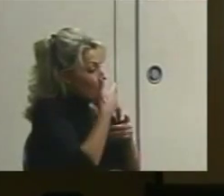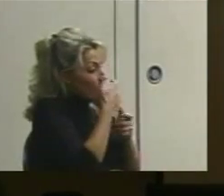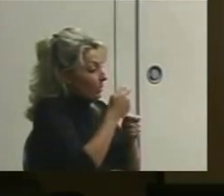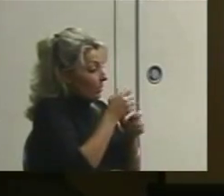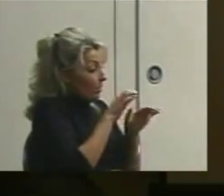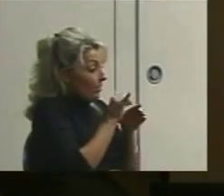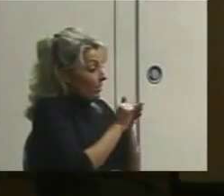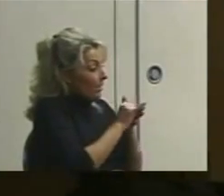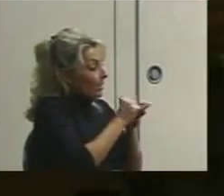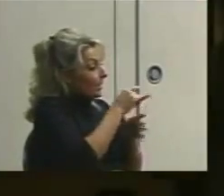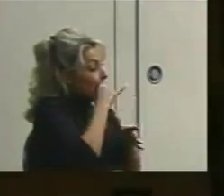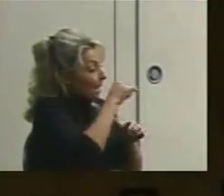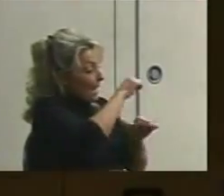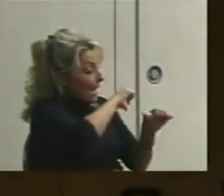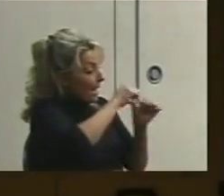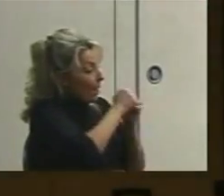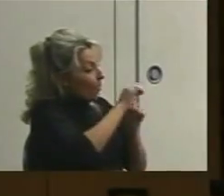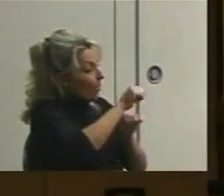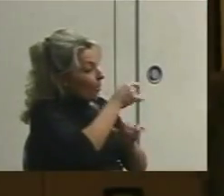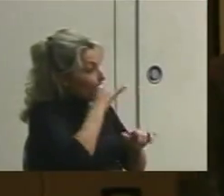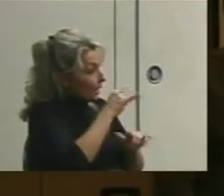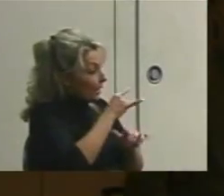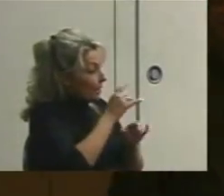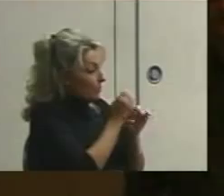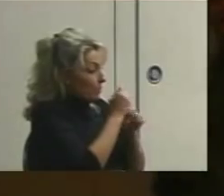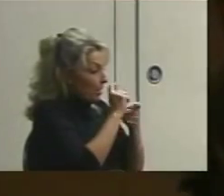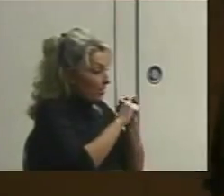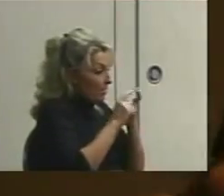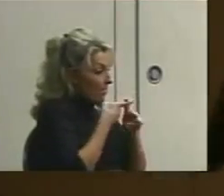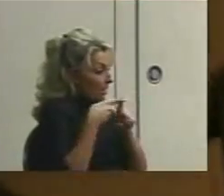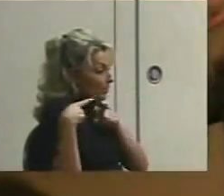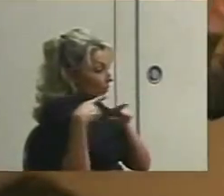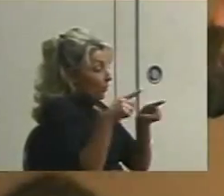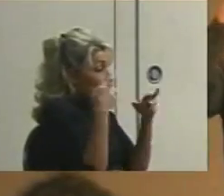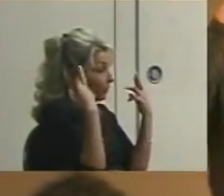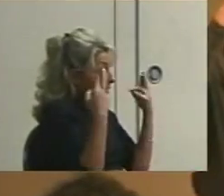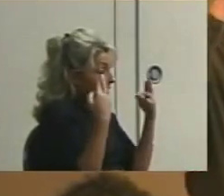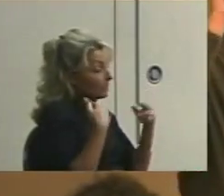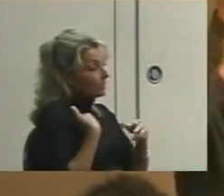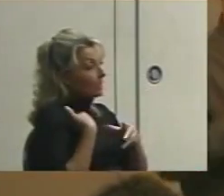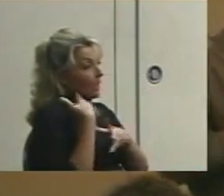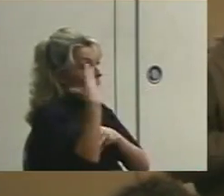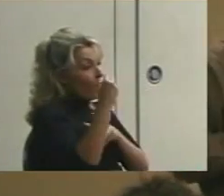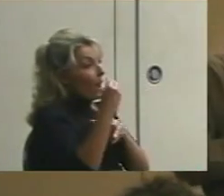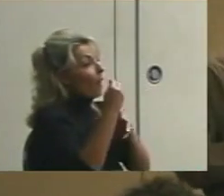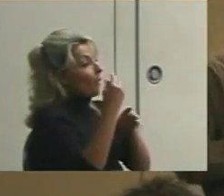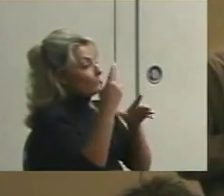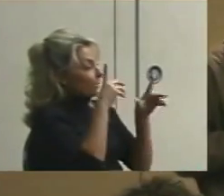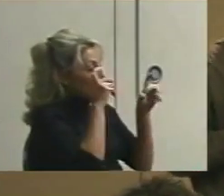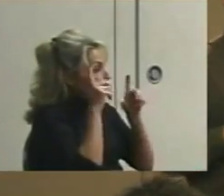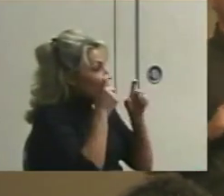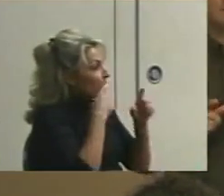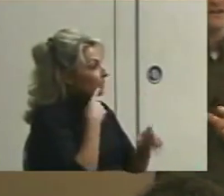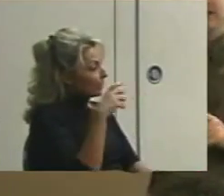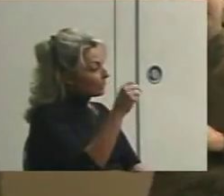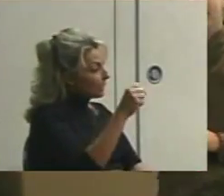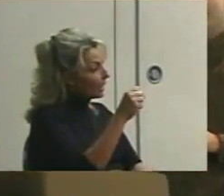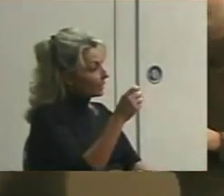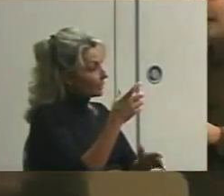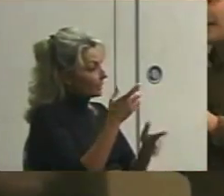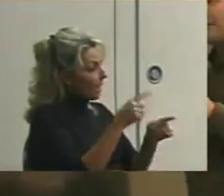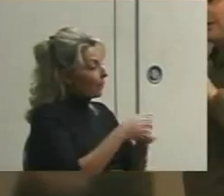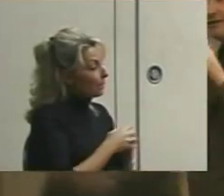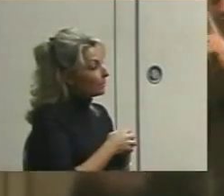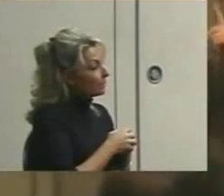out with other kids at the end of recess? Did they make friends during recess? And so I go at the end of recess and take my picture. Yes, he did. What I don't know is that